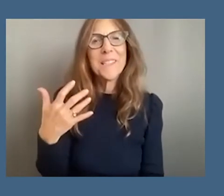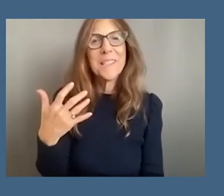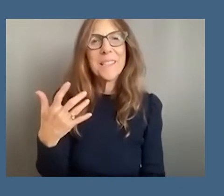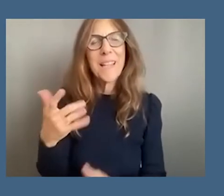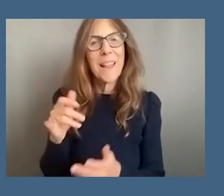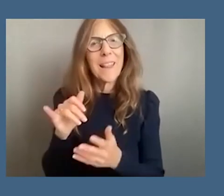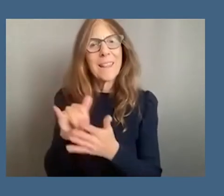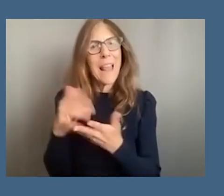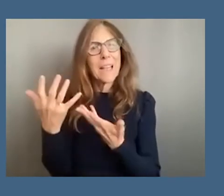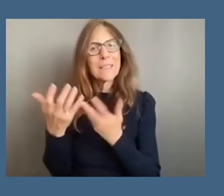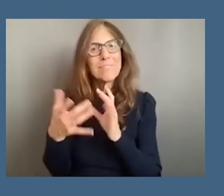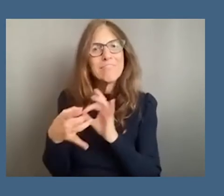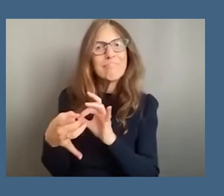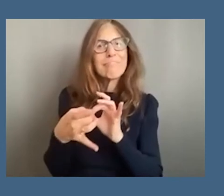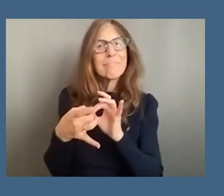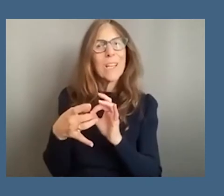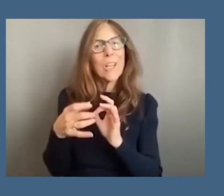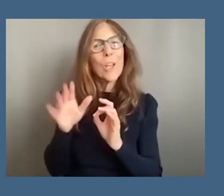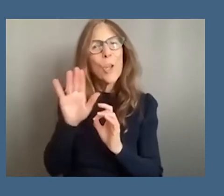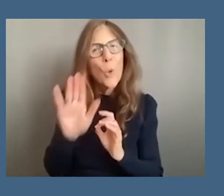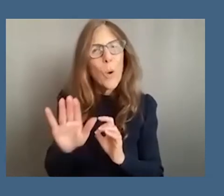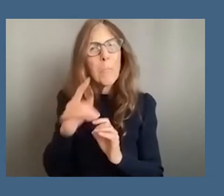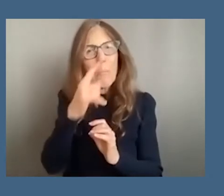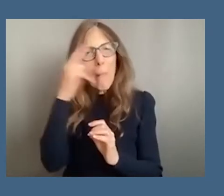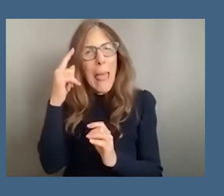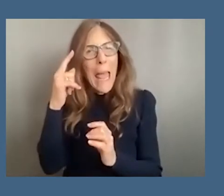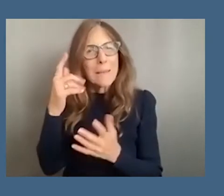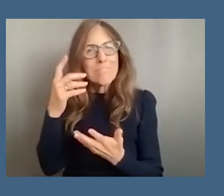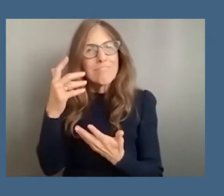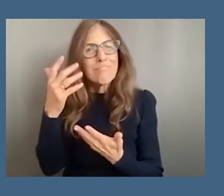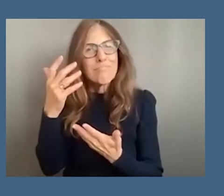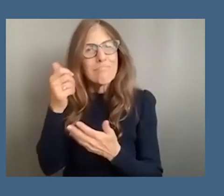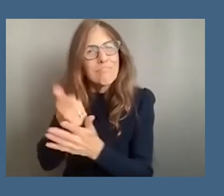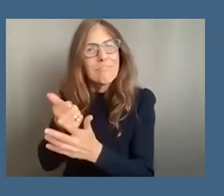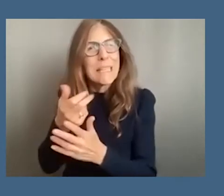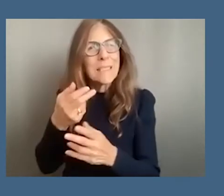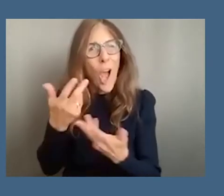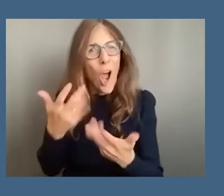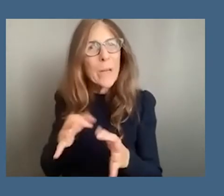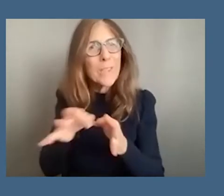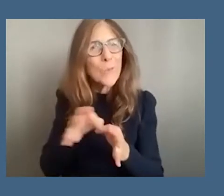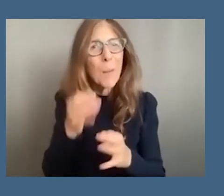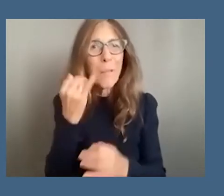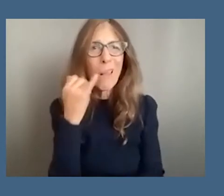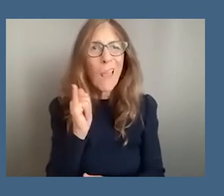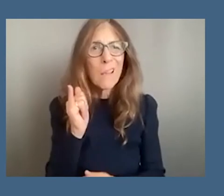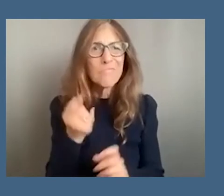the uh your very blackness is described as fetish so um even finding